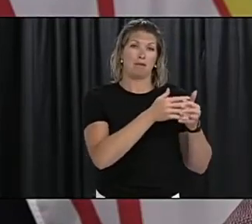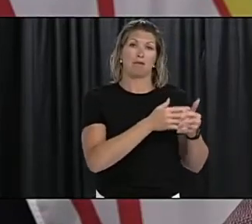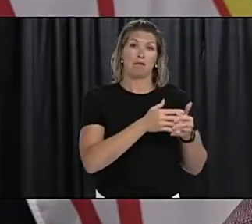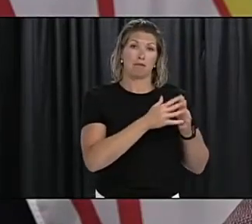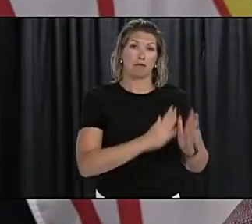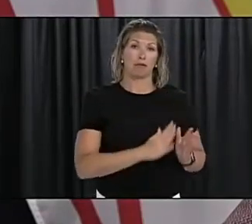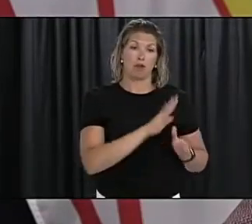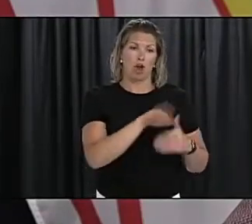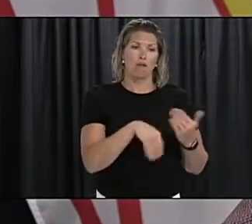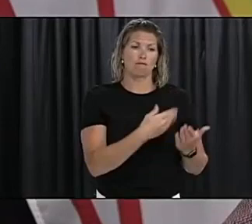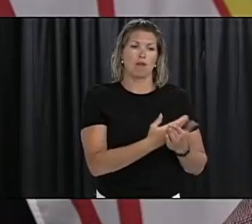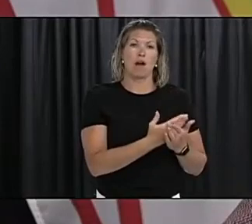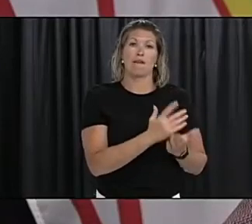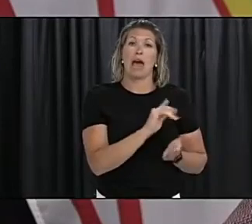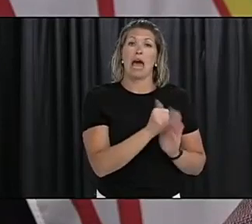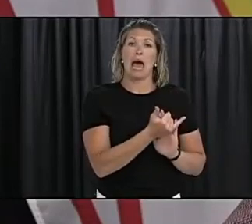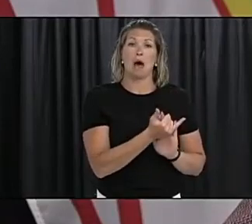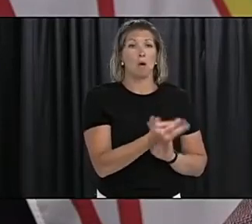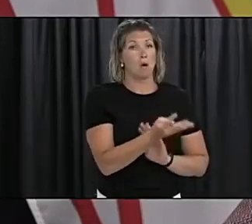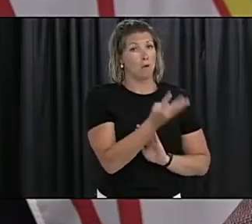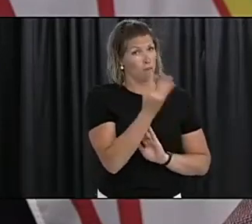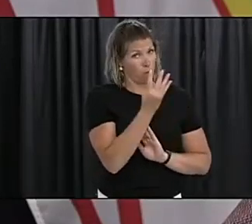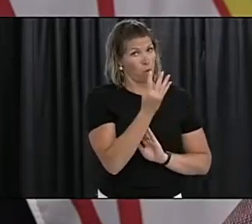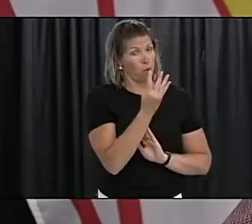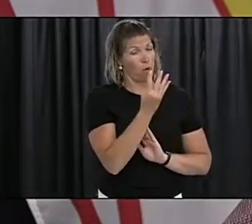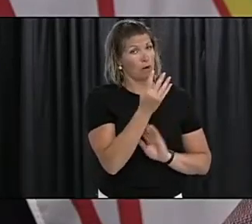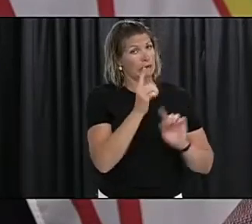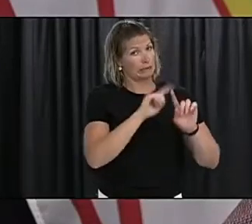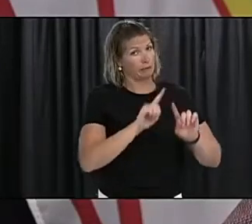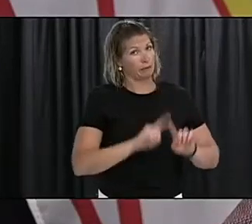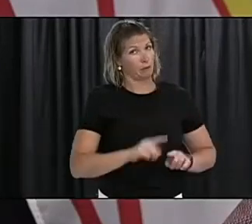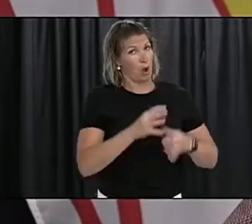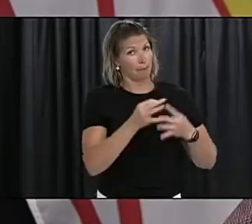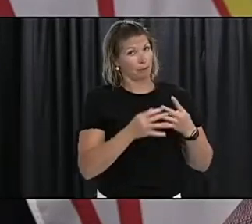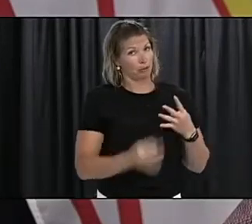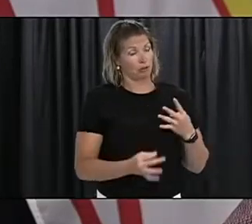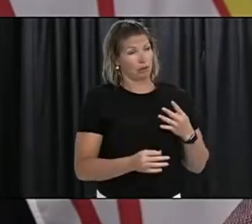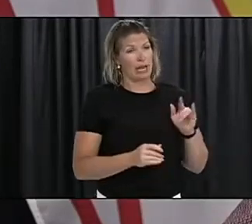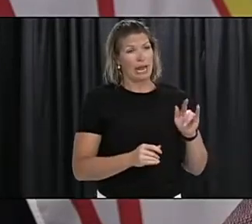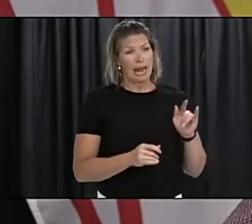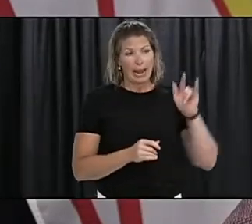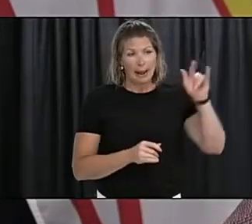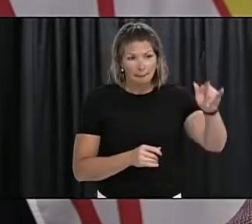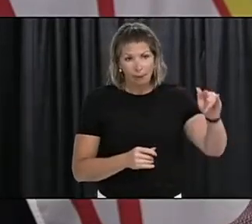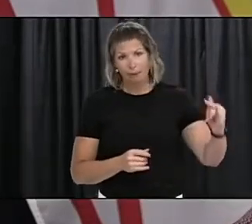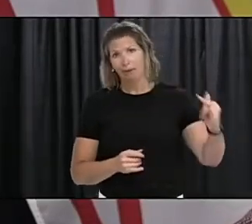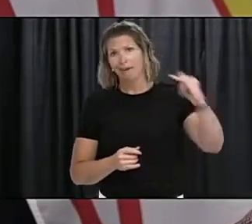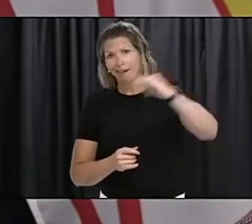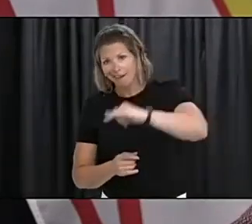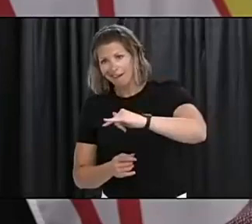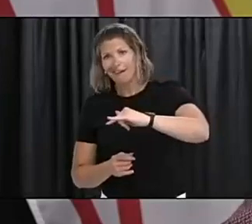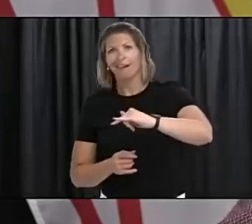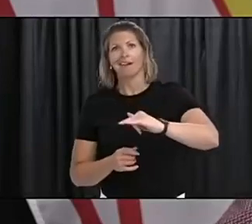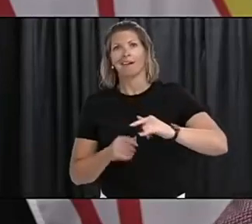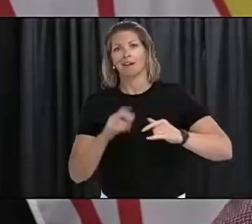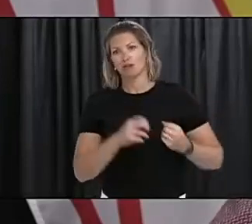through four points of entry that would have been through airports so and there's processes in place and having the